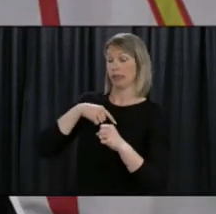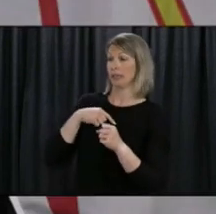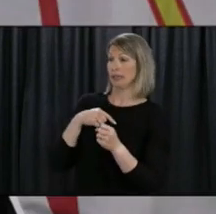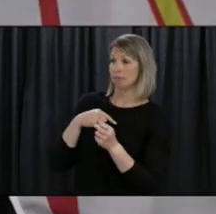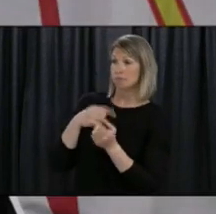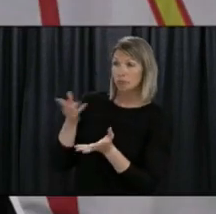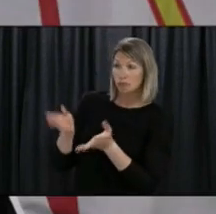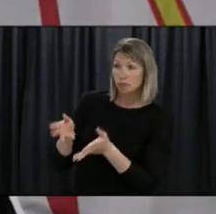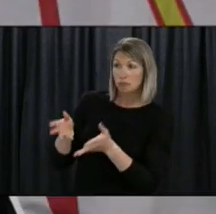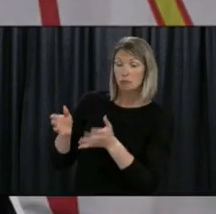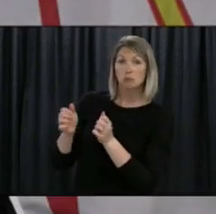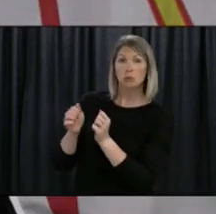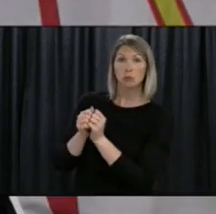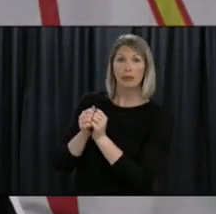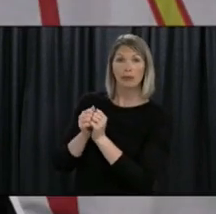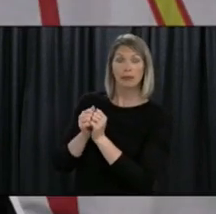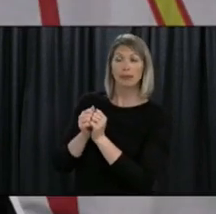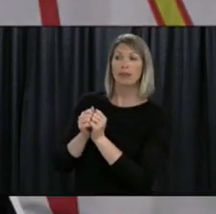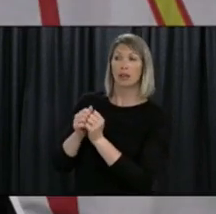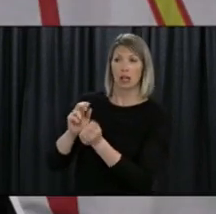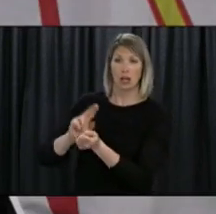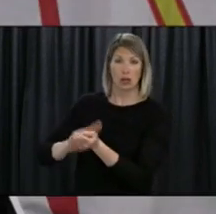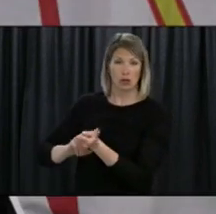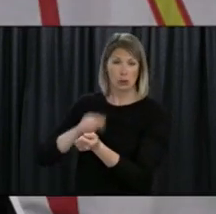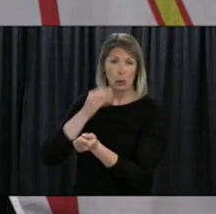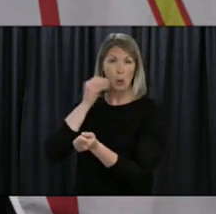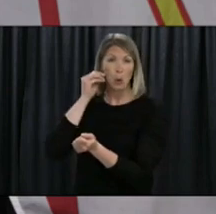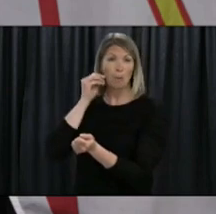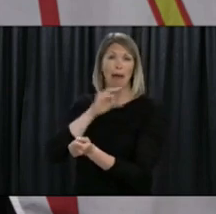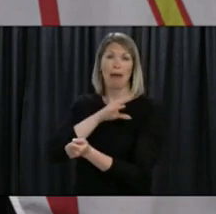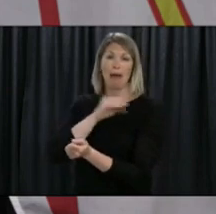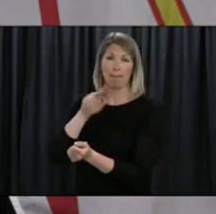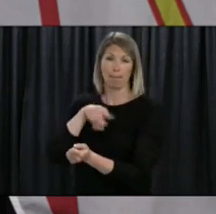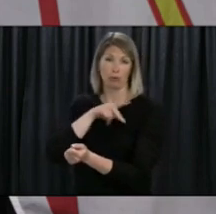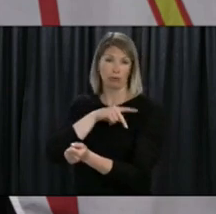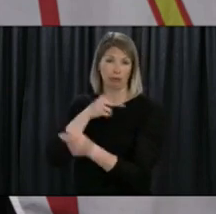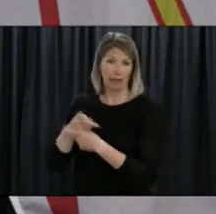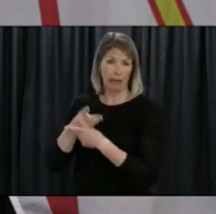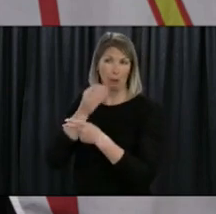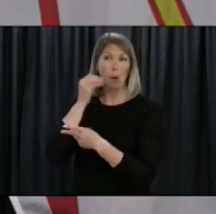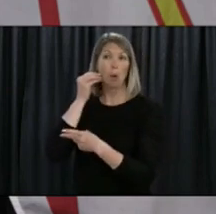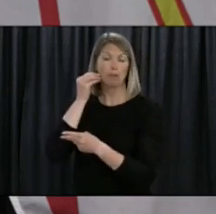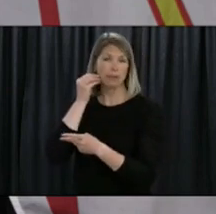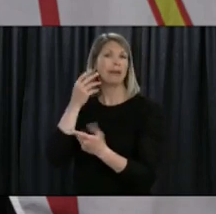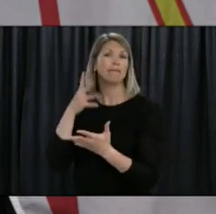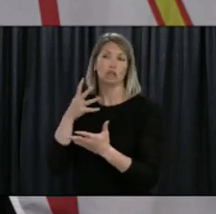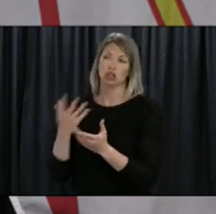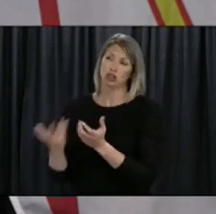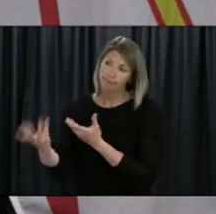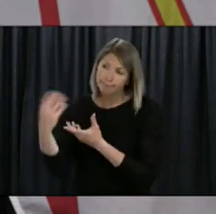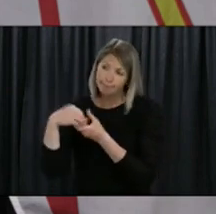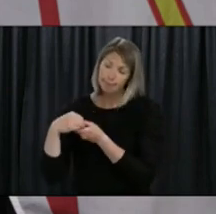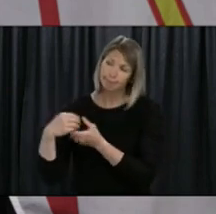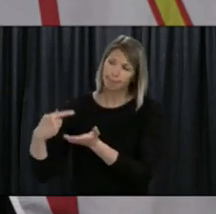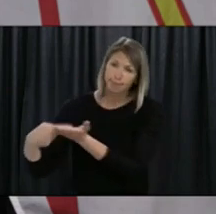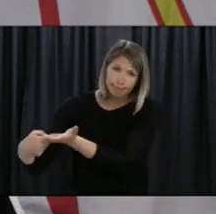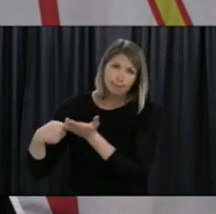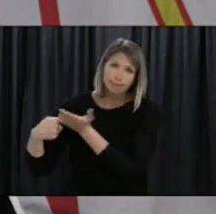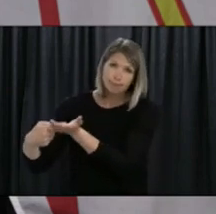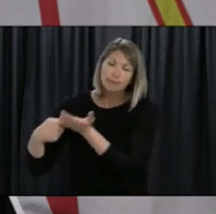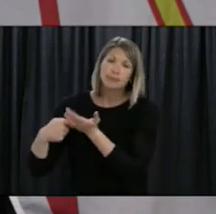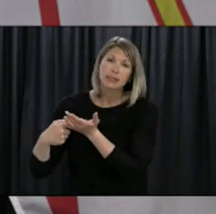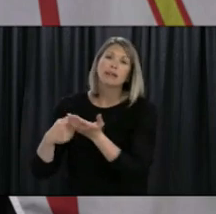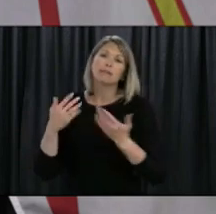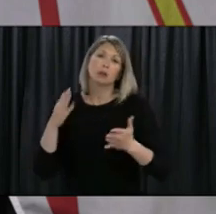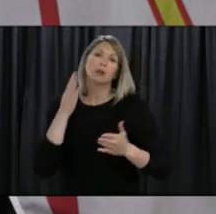visitation in long-term care and personal care homes we know that this is something that is of great concern